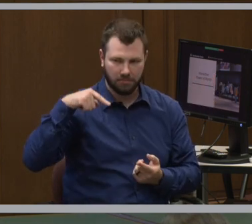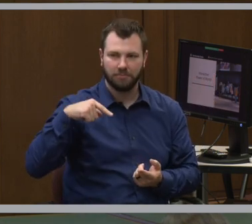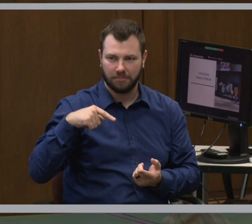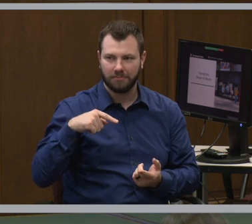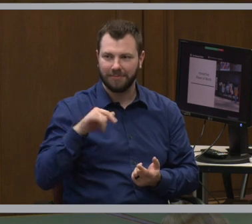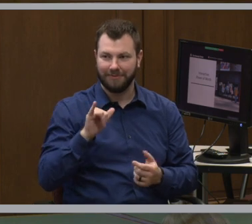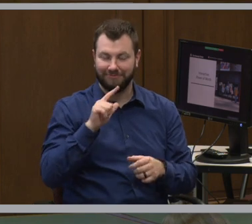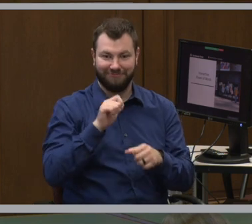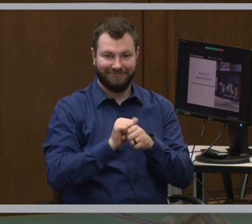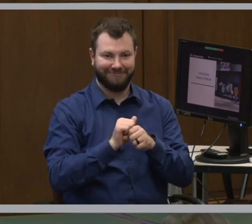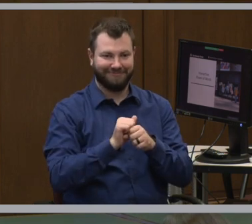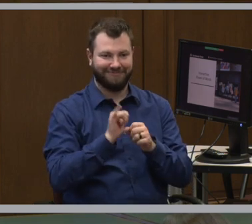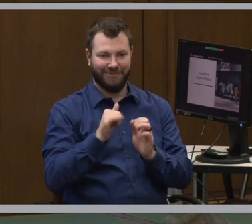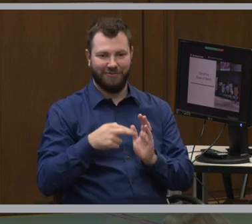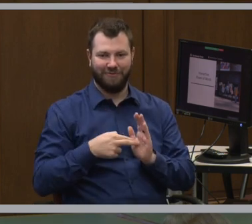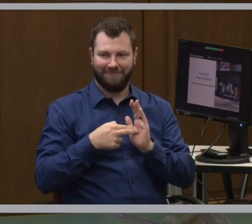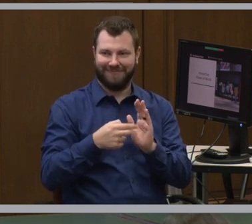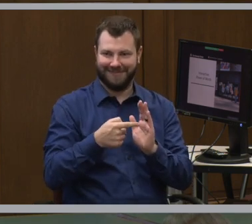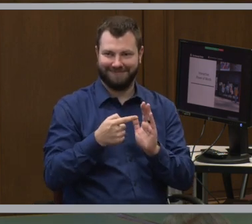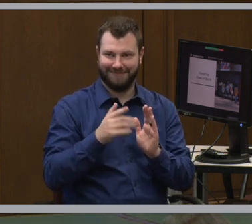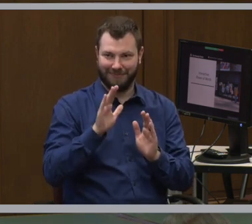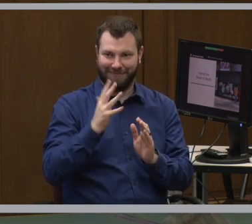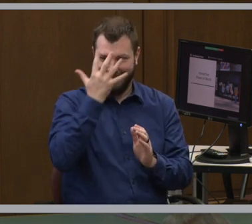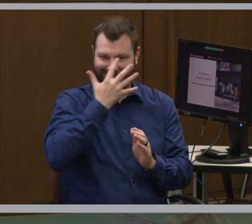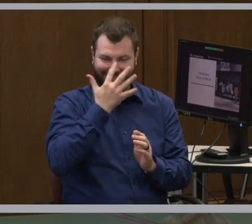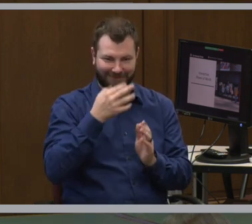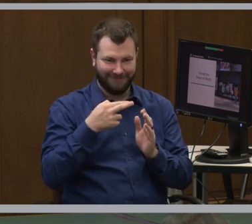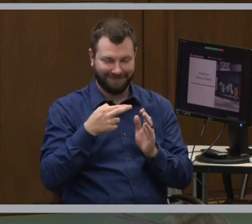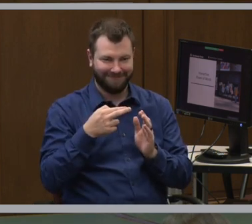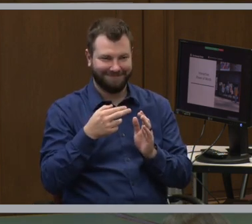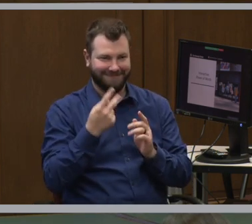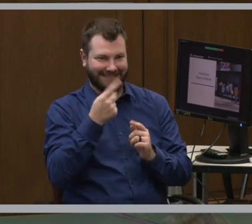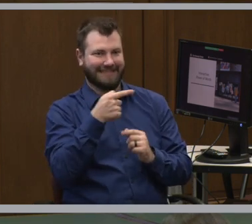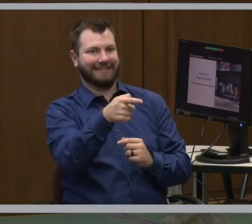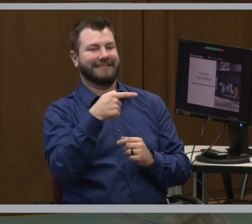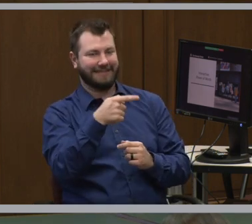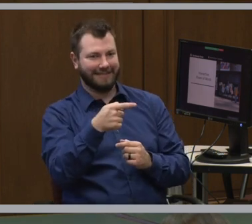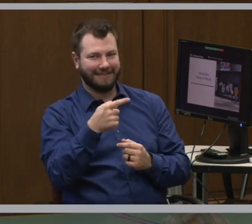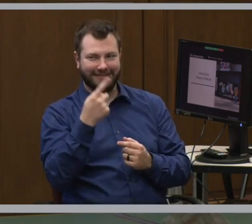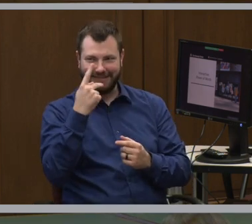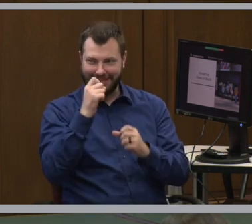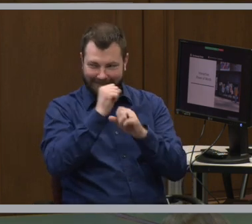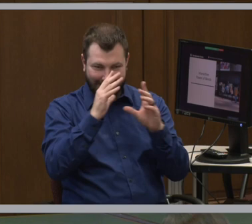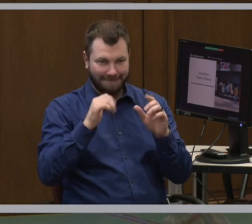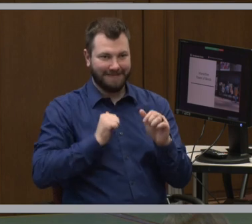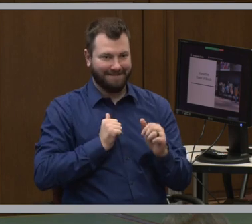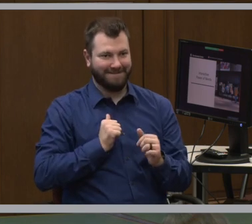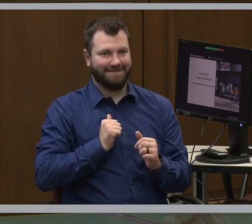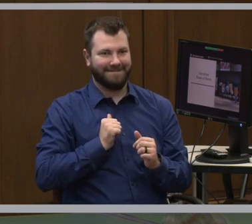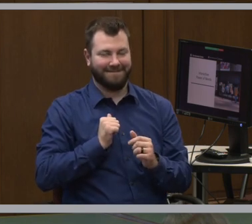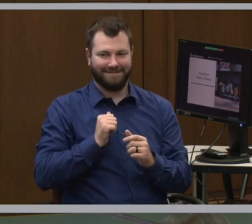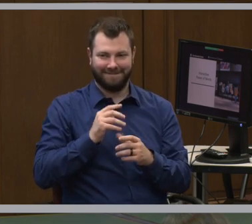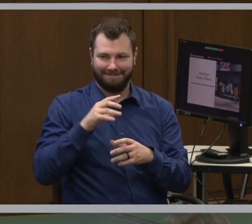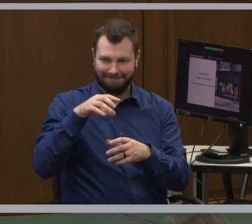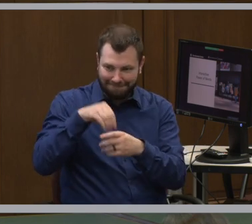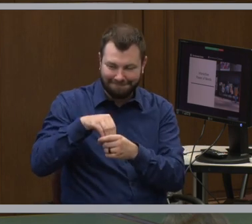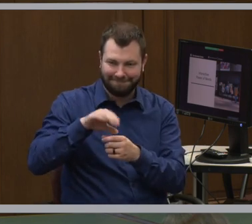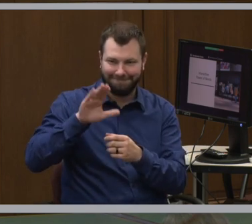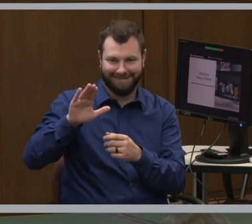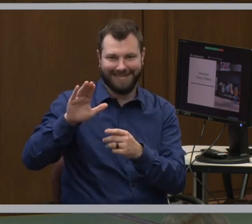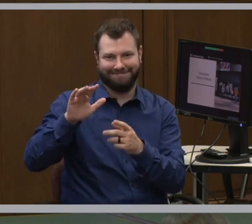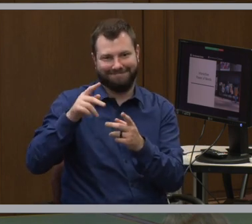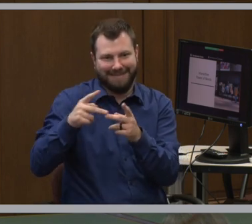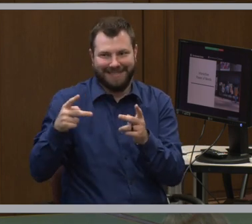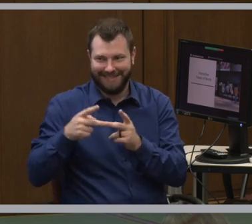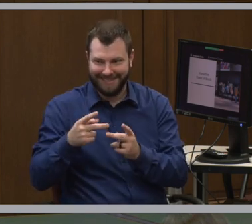are reflected in his words and have an opportunity to see yourself in him, see yourself in the words, and again, another selfie